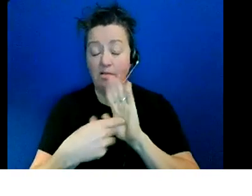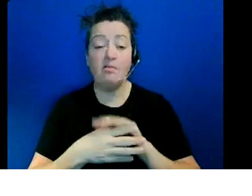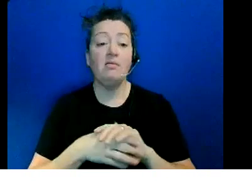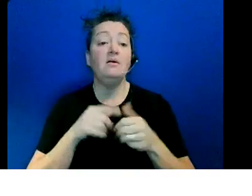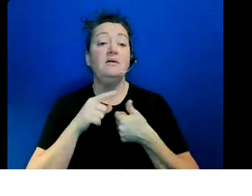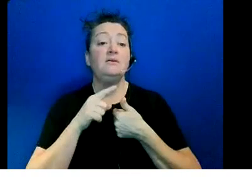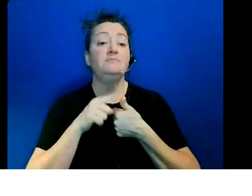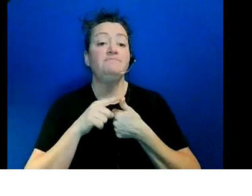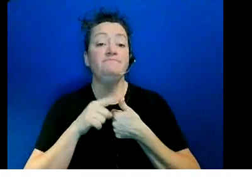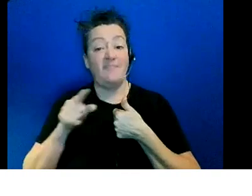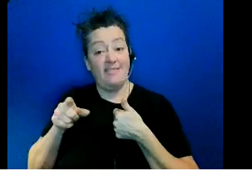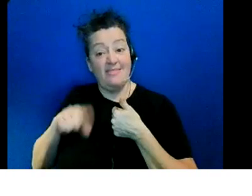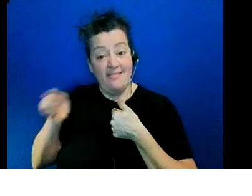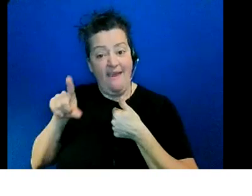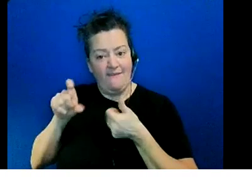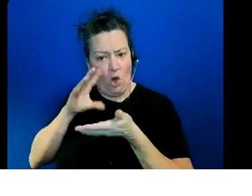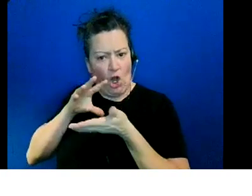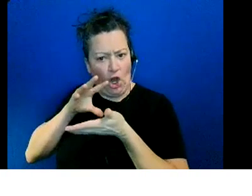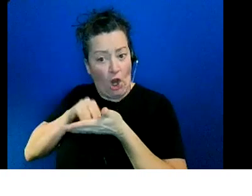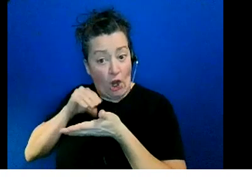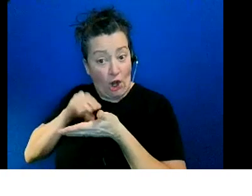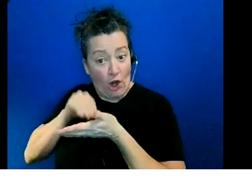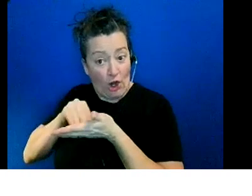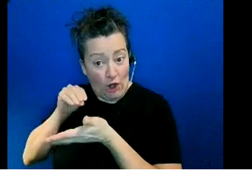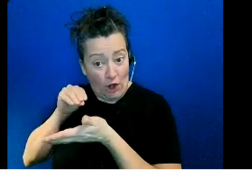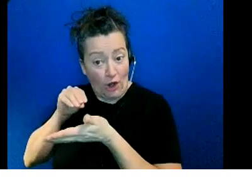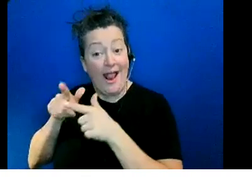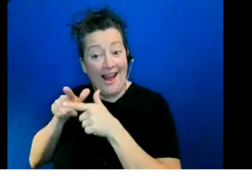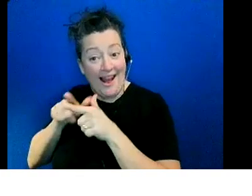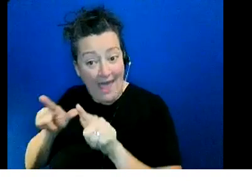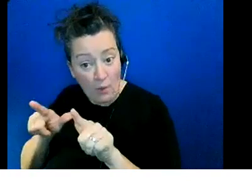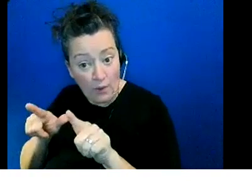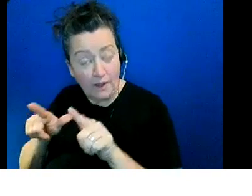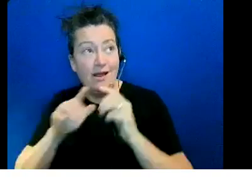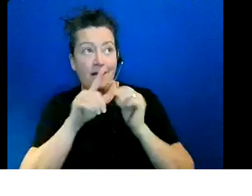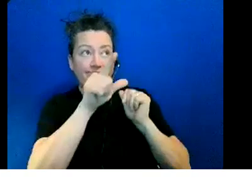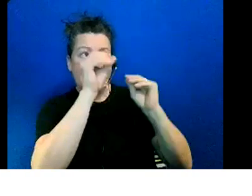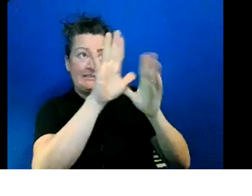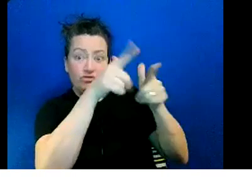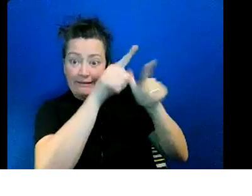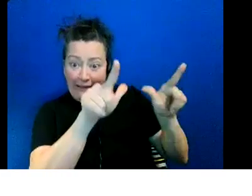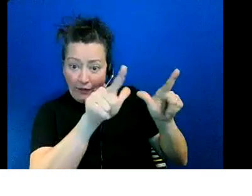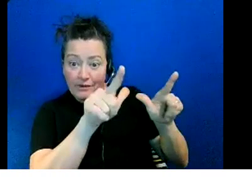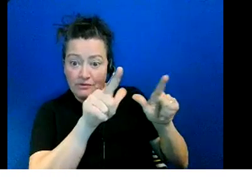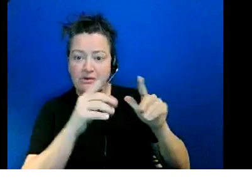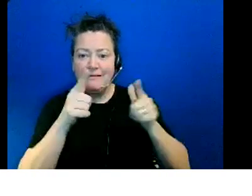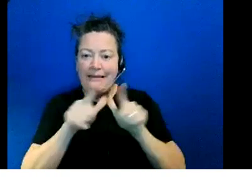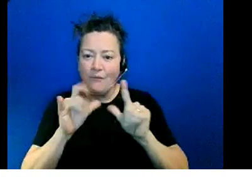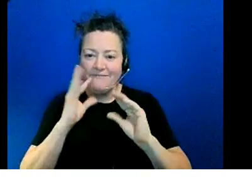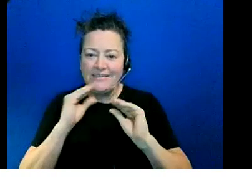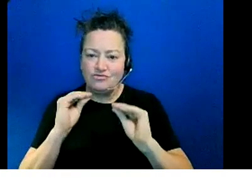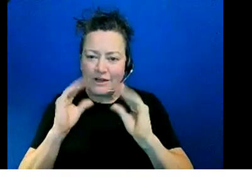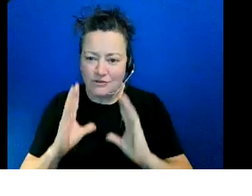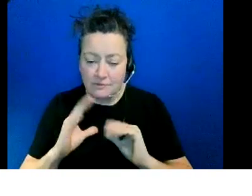have to learn at the same time they have to learn the language of instruction they have to learn english oral skills and